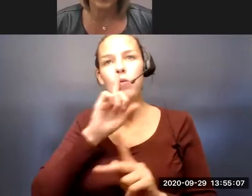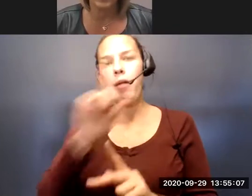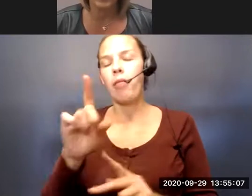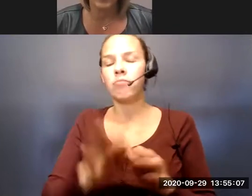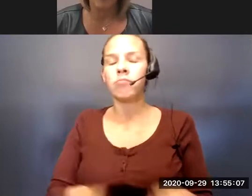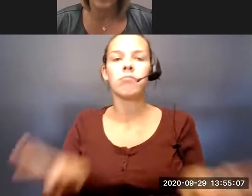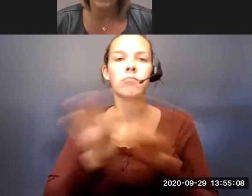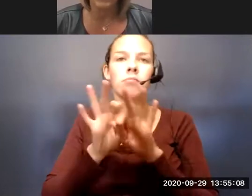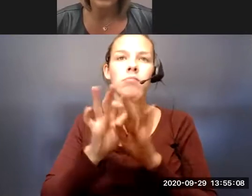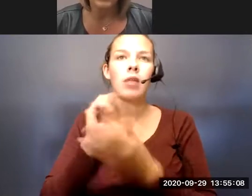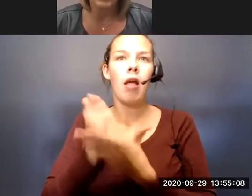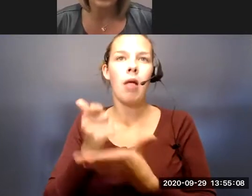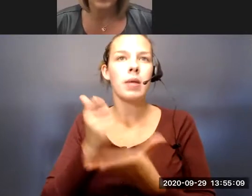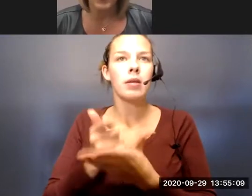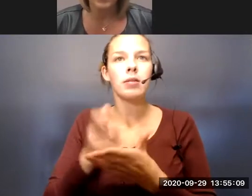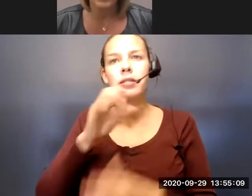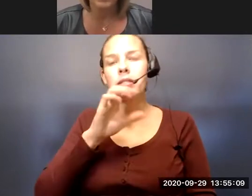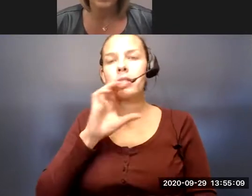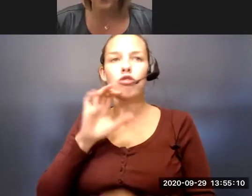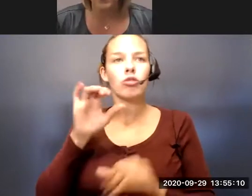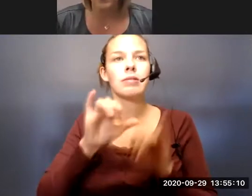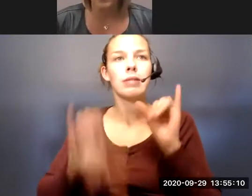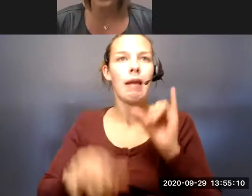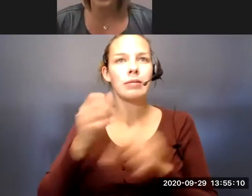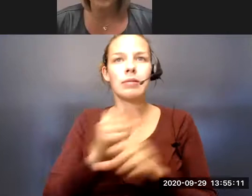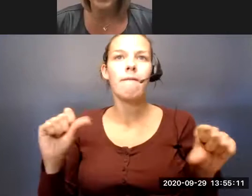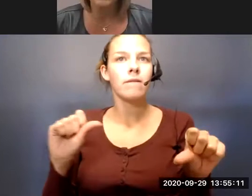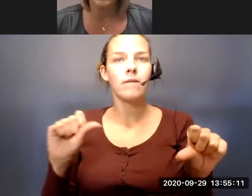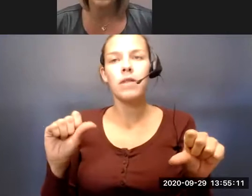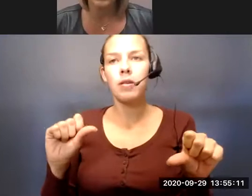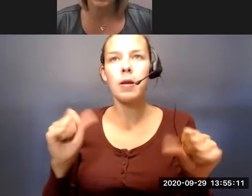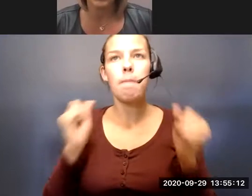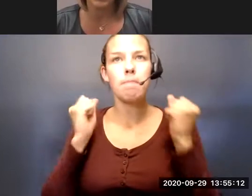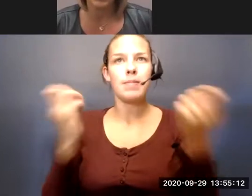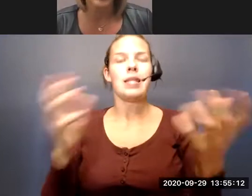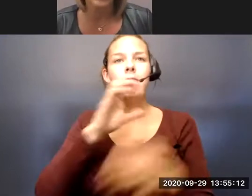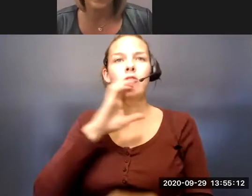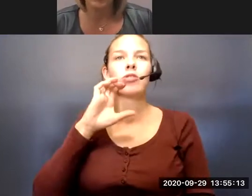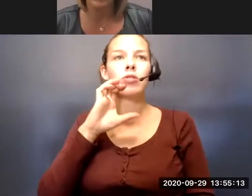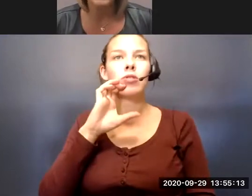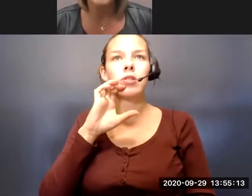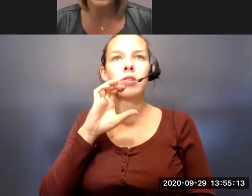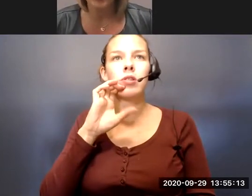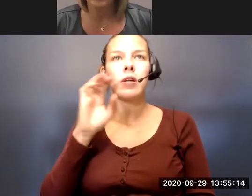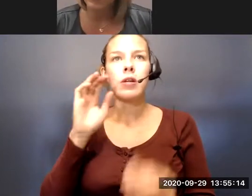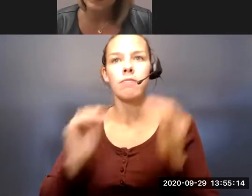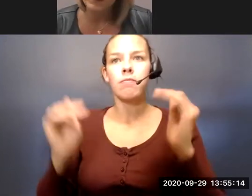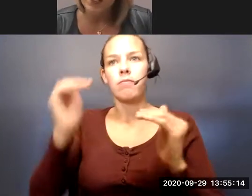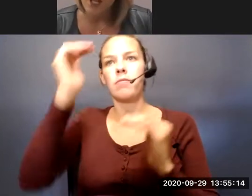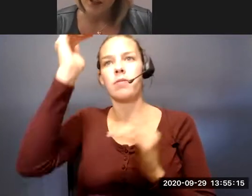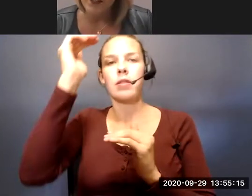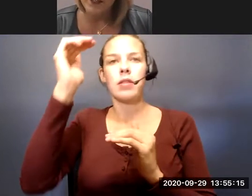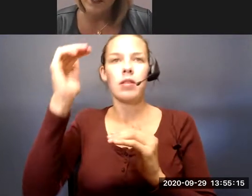in helping seniors stay safe when they, many of our seniors were in multi-level senior living